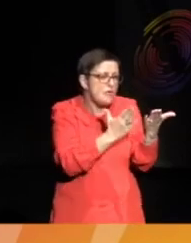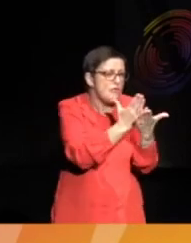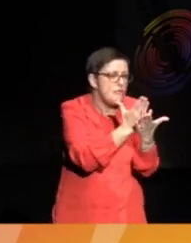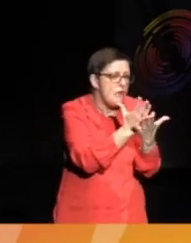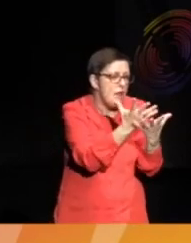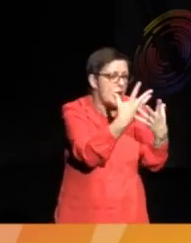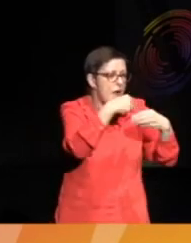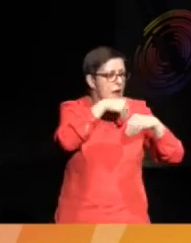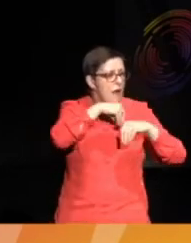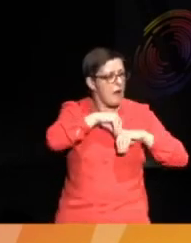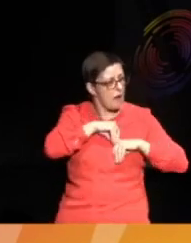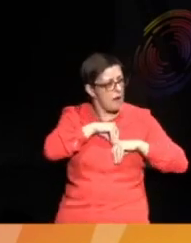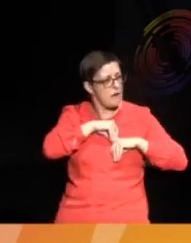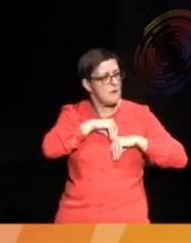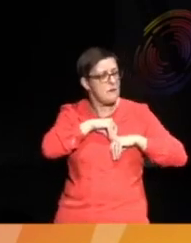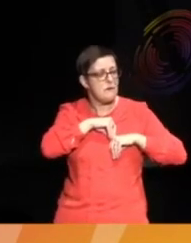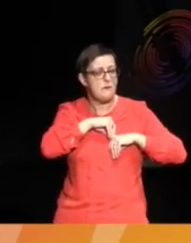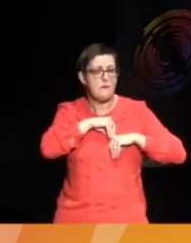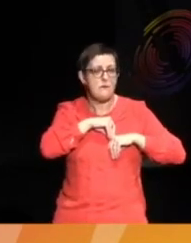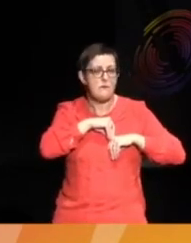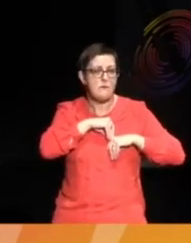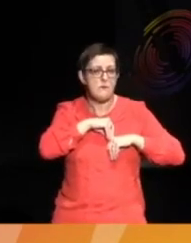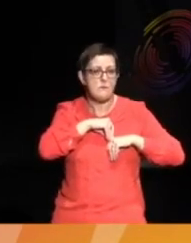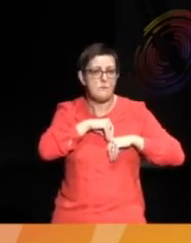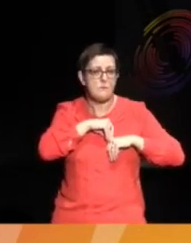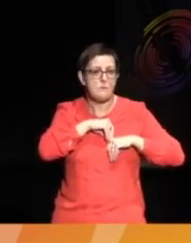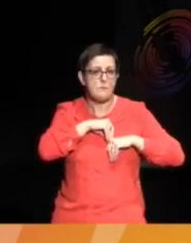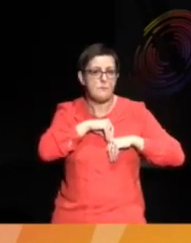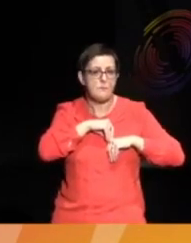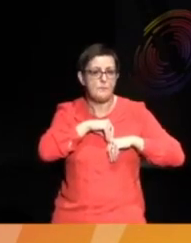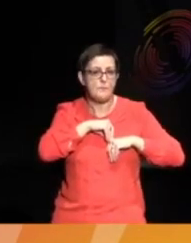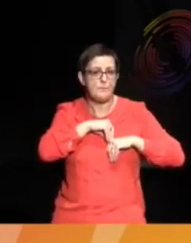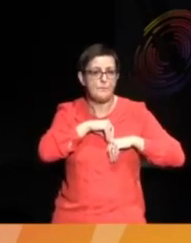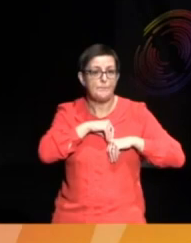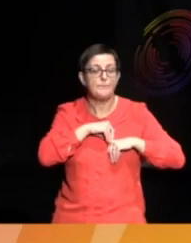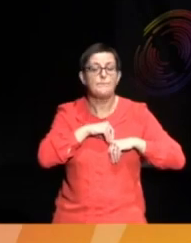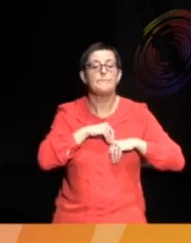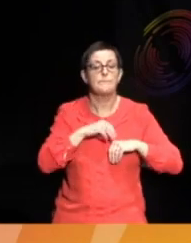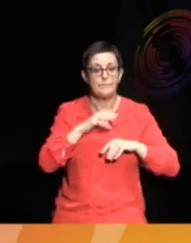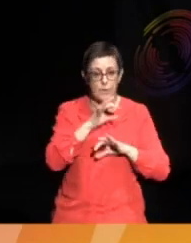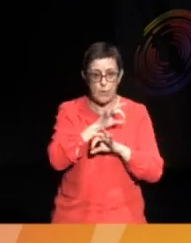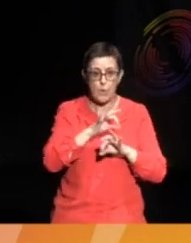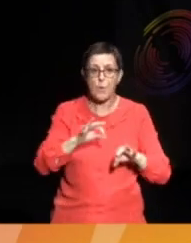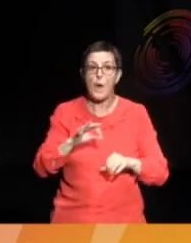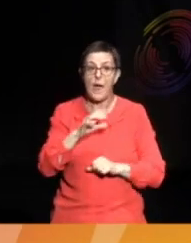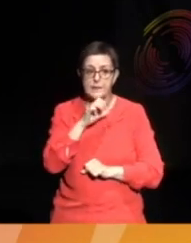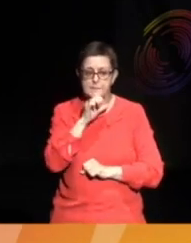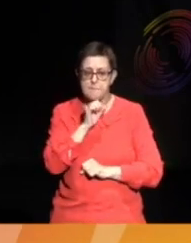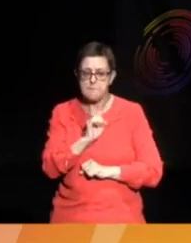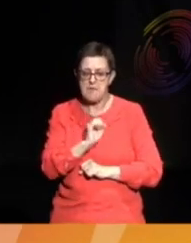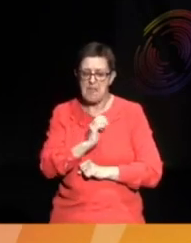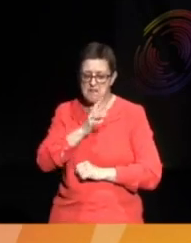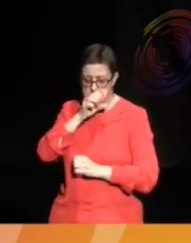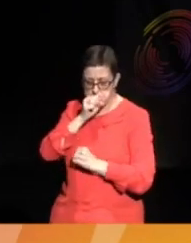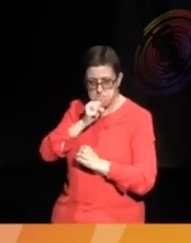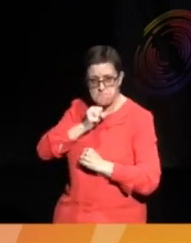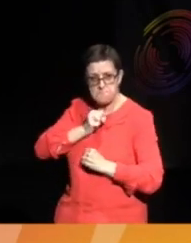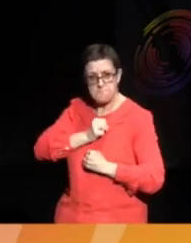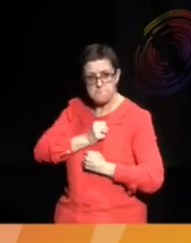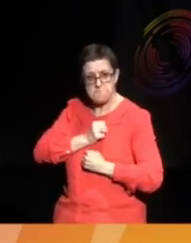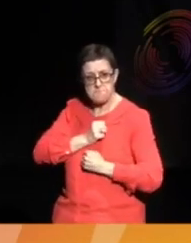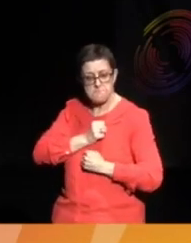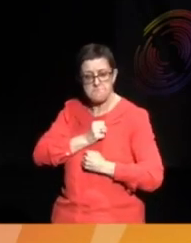of shadows against the marble floor. Oh, quiet men. Heart of a ballpoint pen.